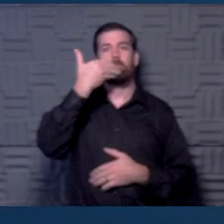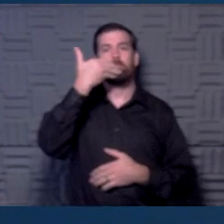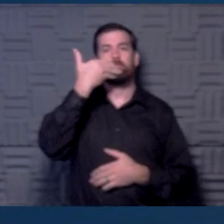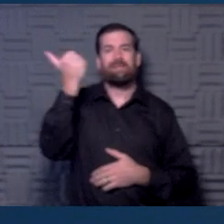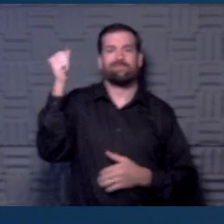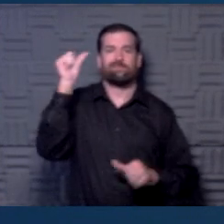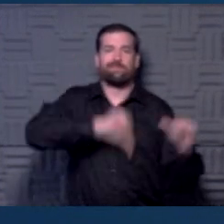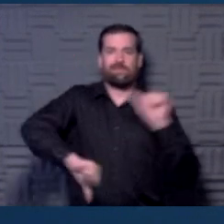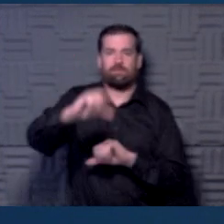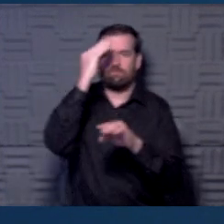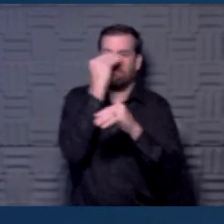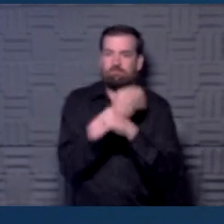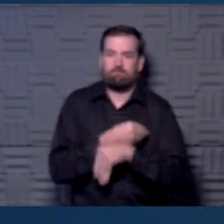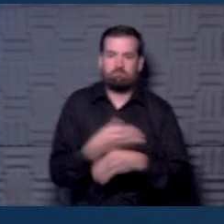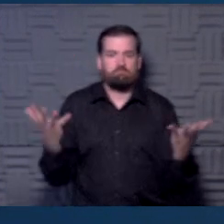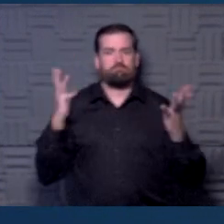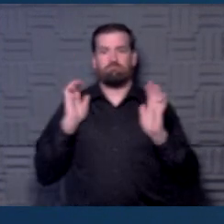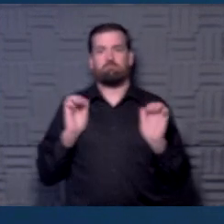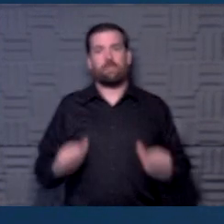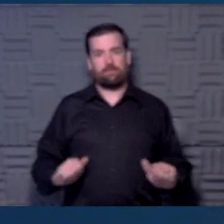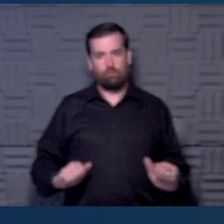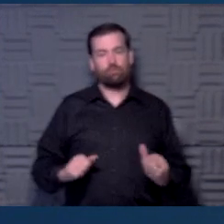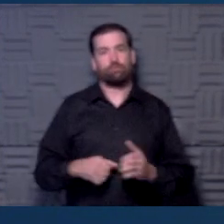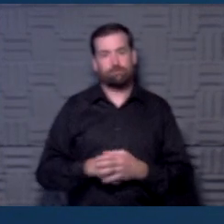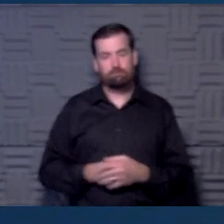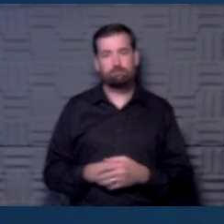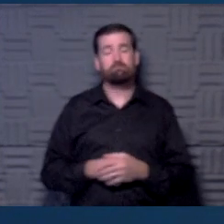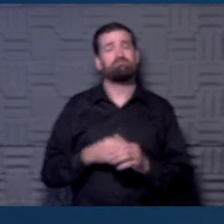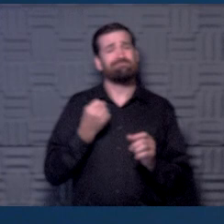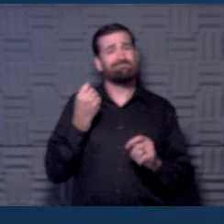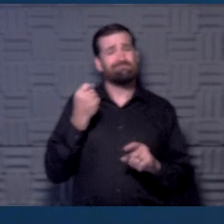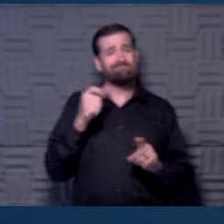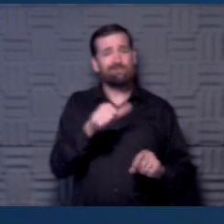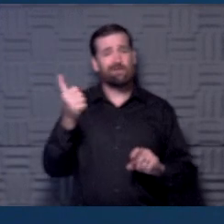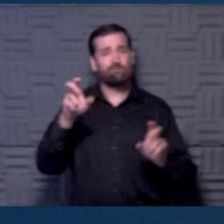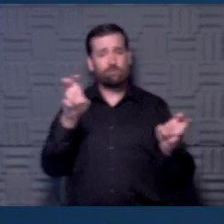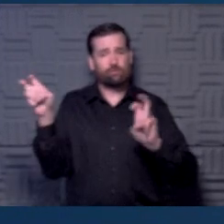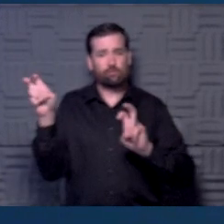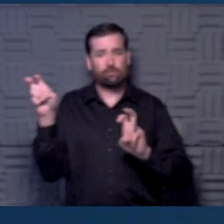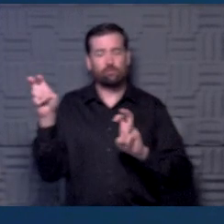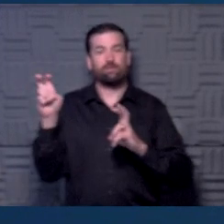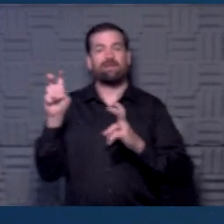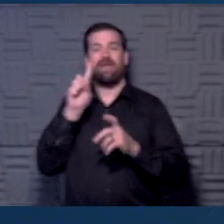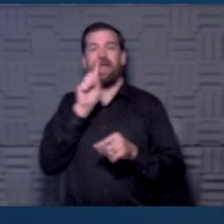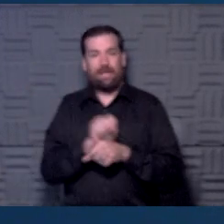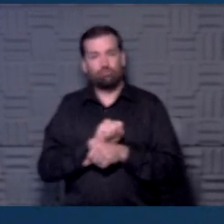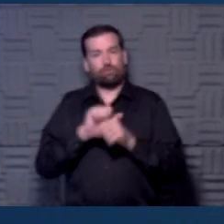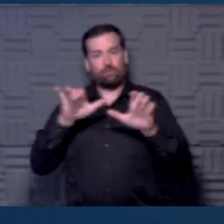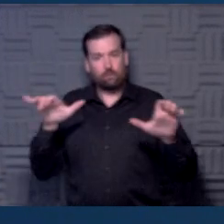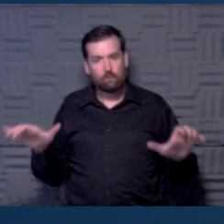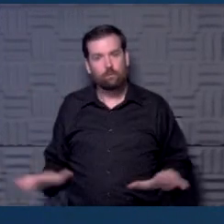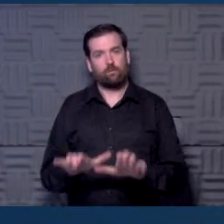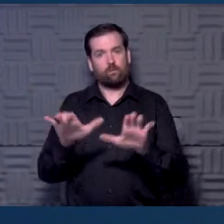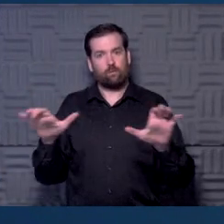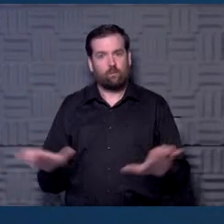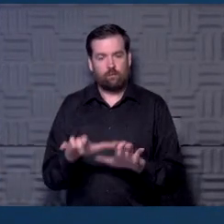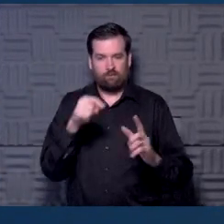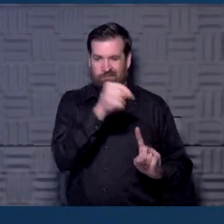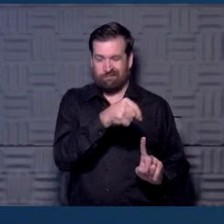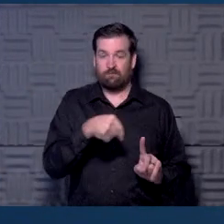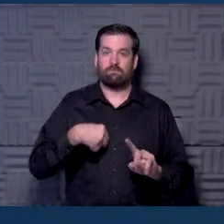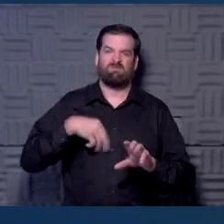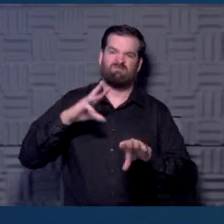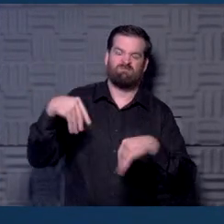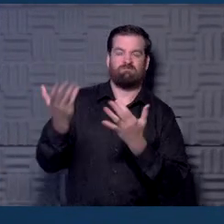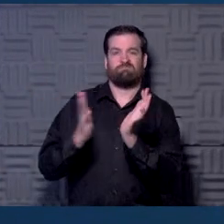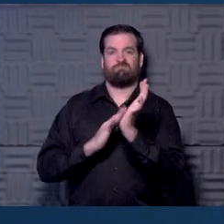information and present that. But then there's the other issue, and that is the implementation. And that's where I want to give some credit to a lot